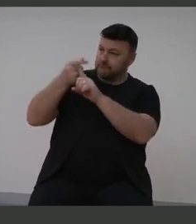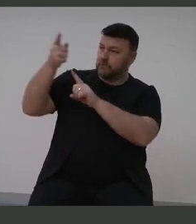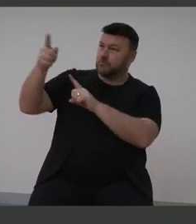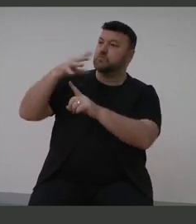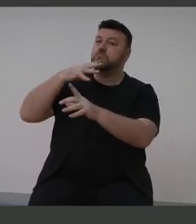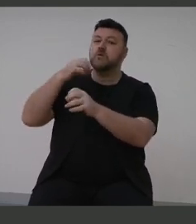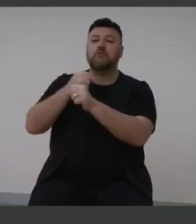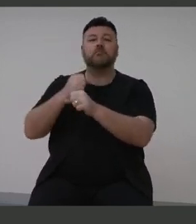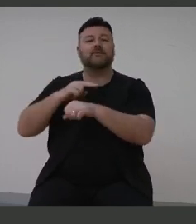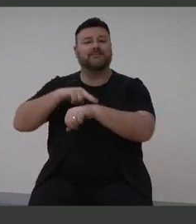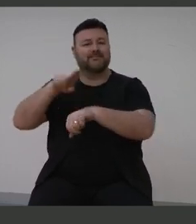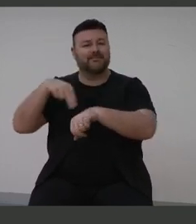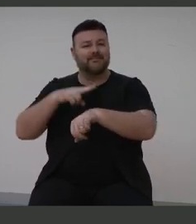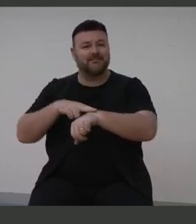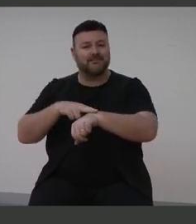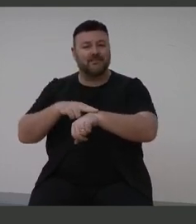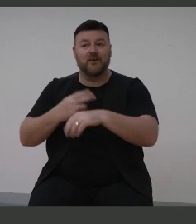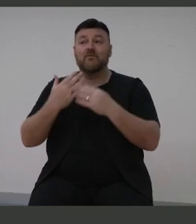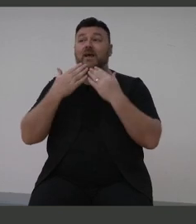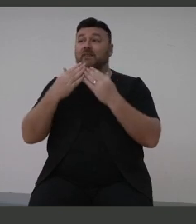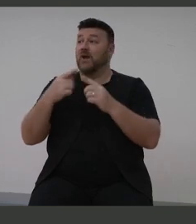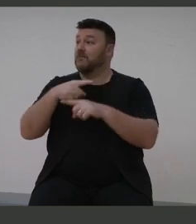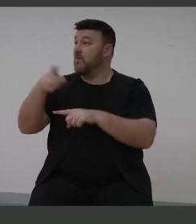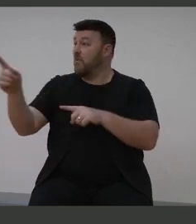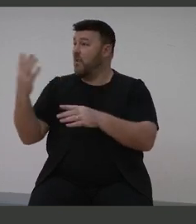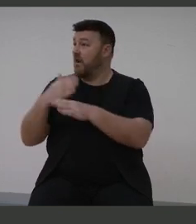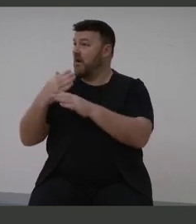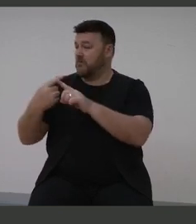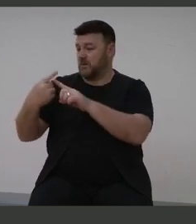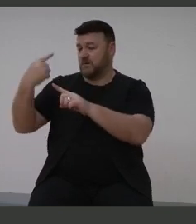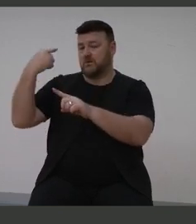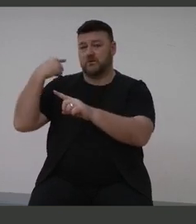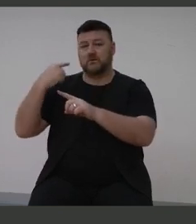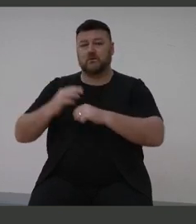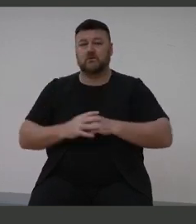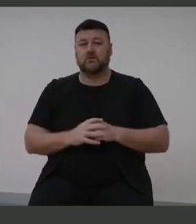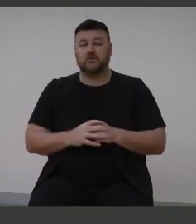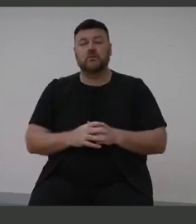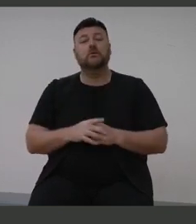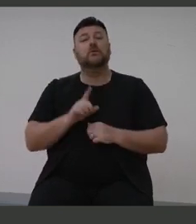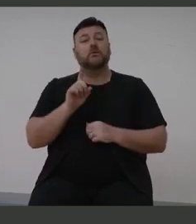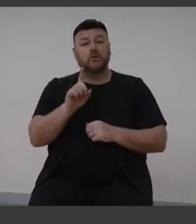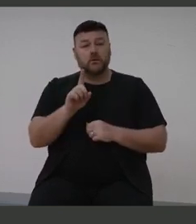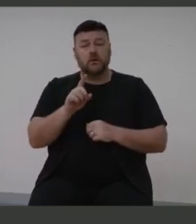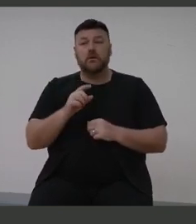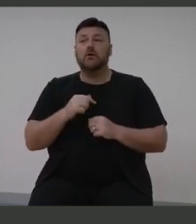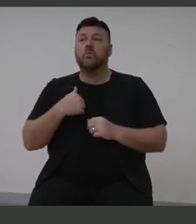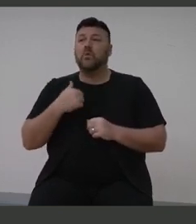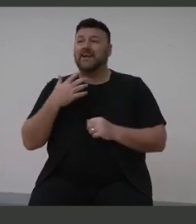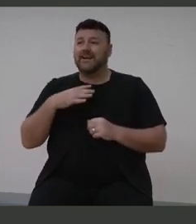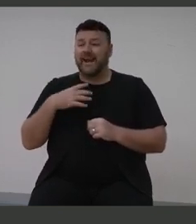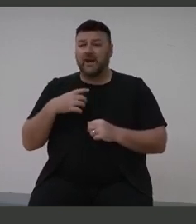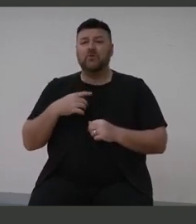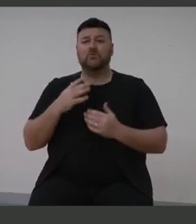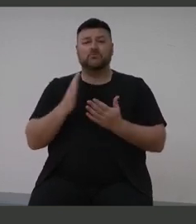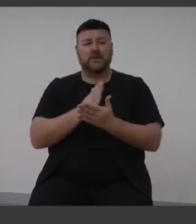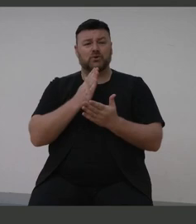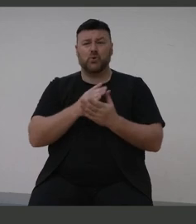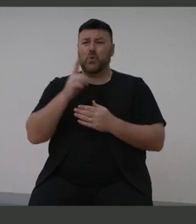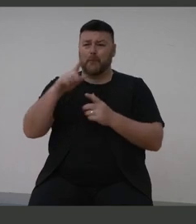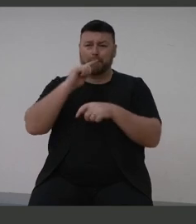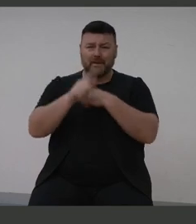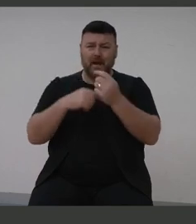the action that we've had to date. But a crucial part of the interest is to convert it into true action